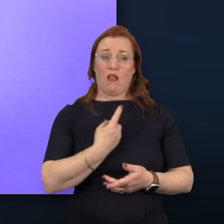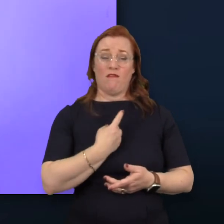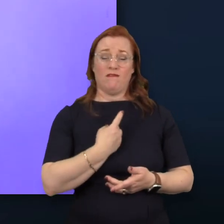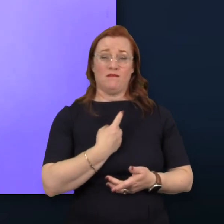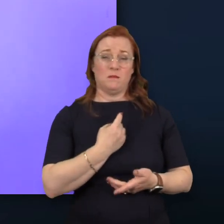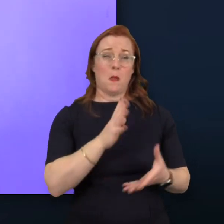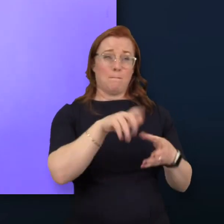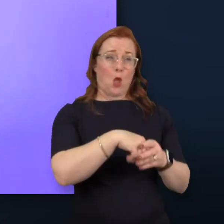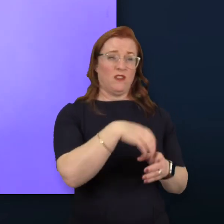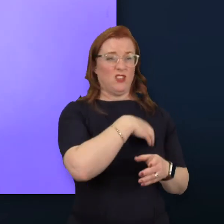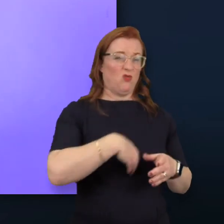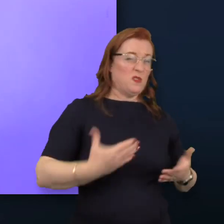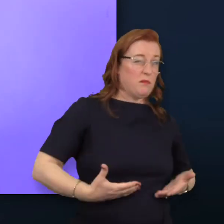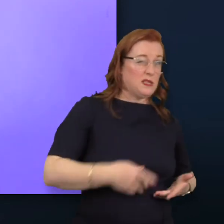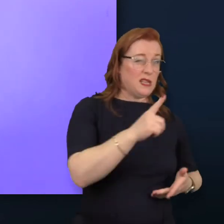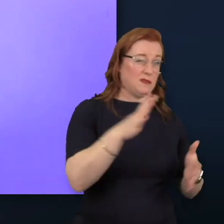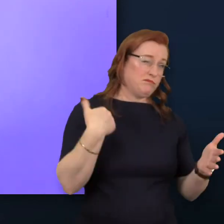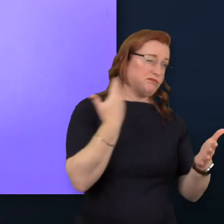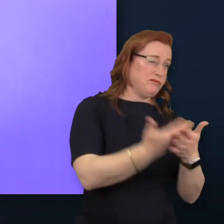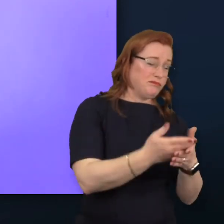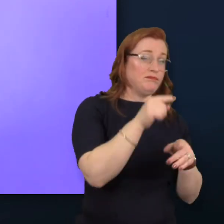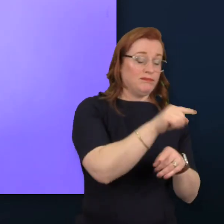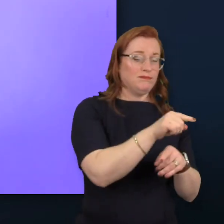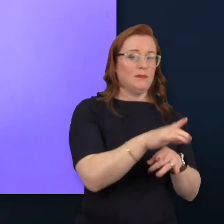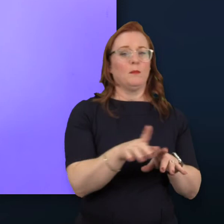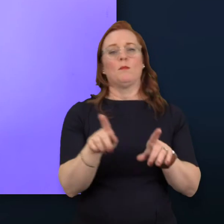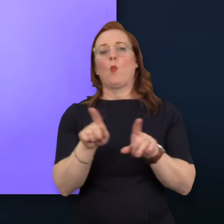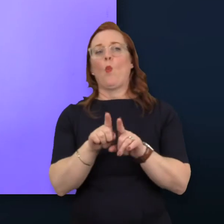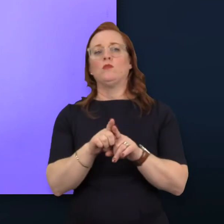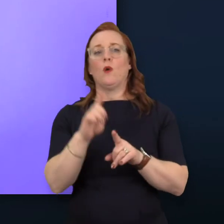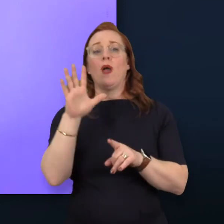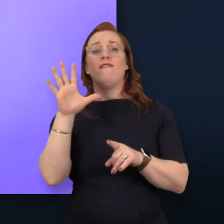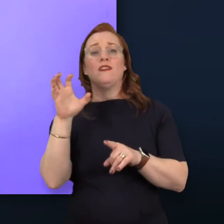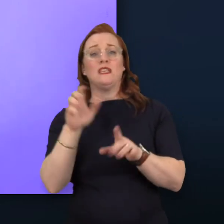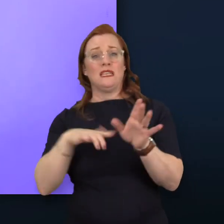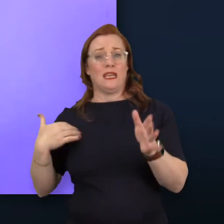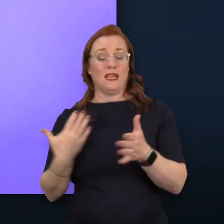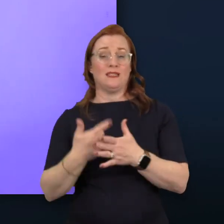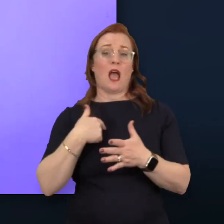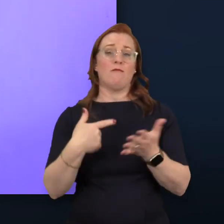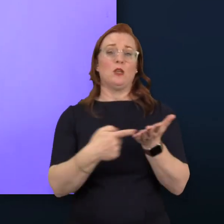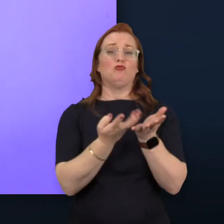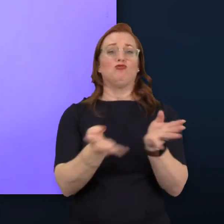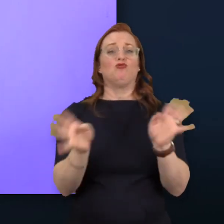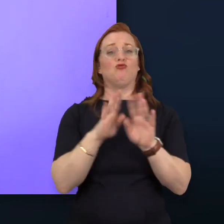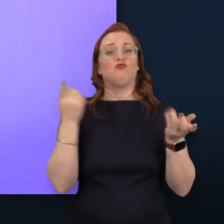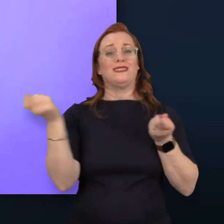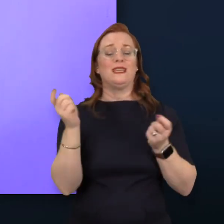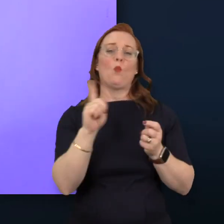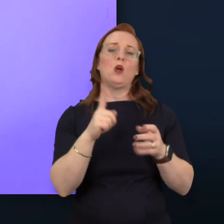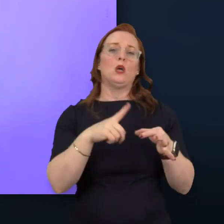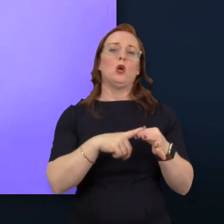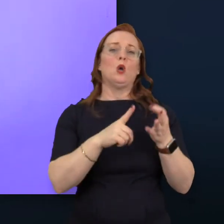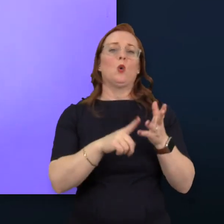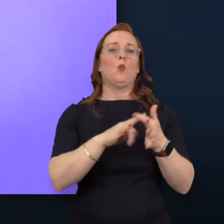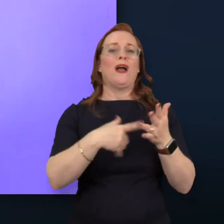being a businessman for that period of time, for the last 15 years, I've been a trustee of the Quest School